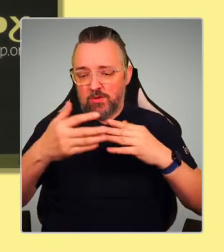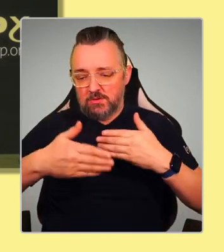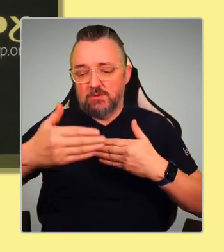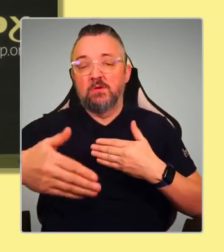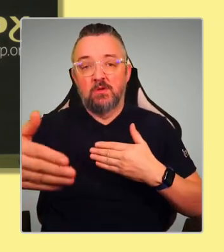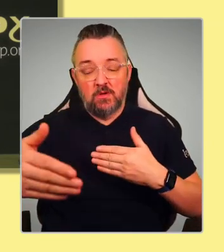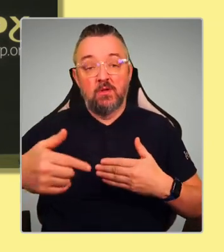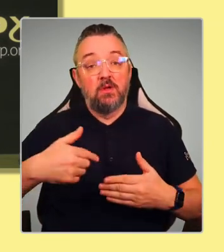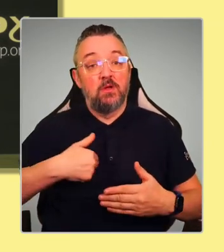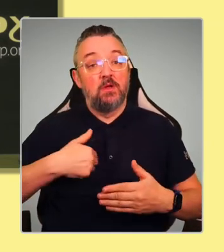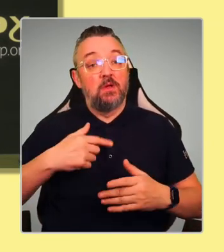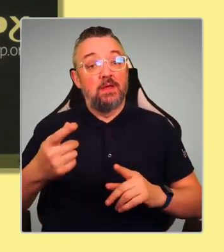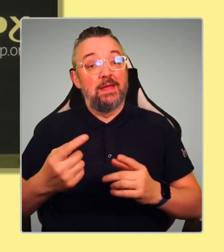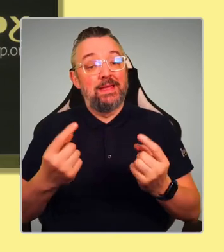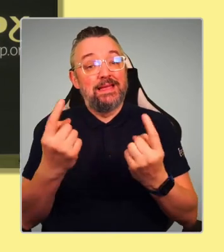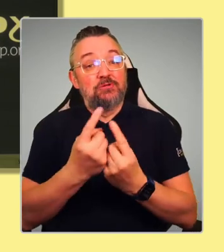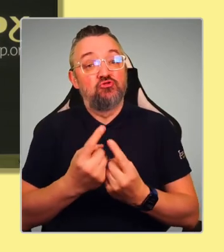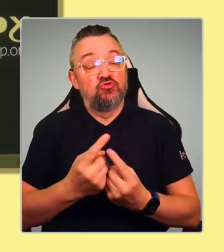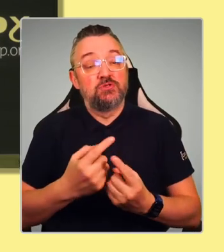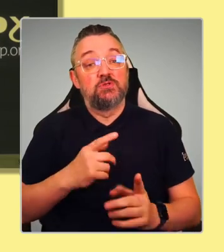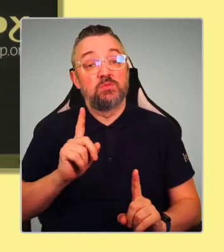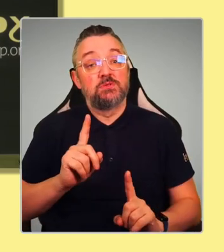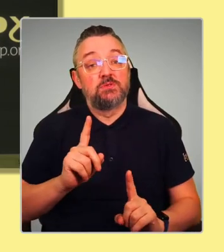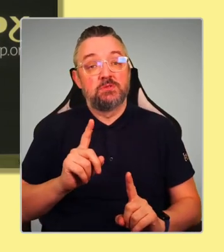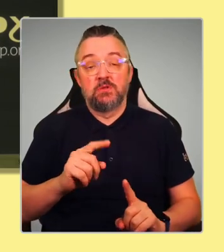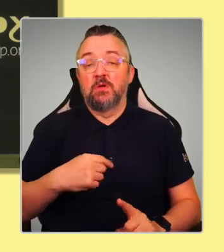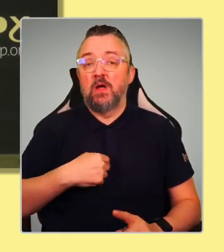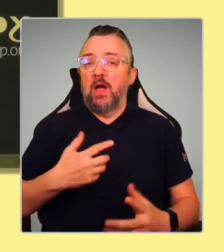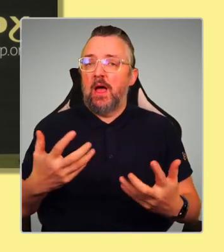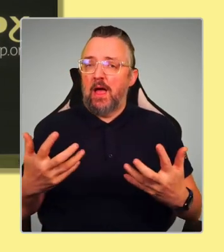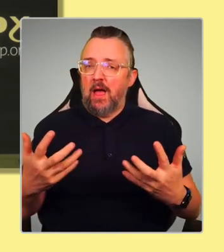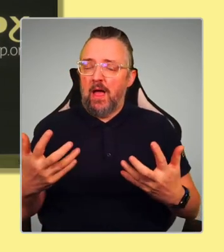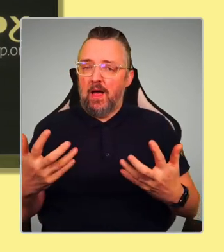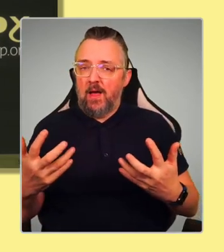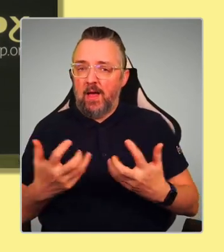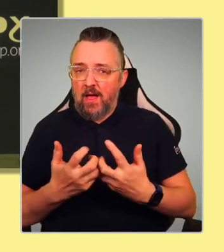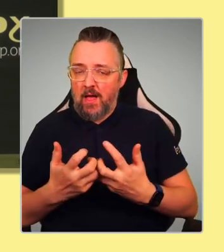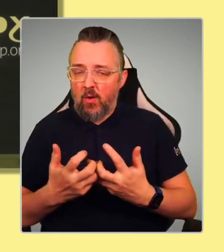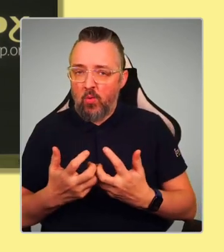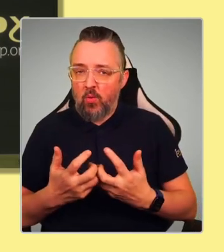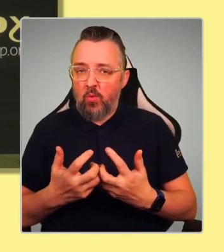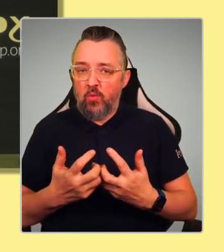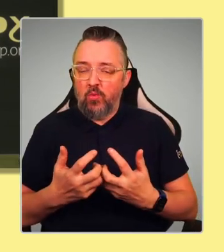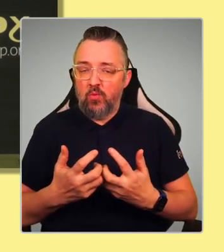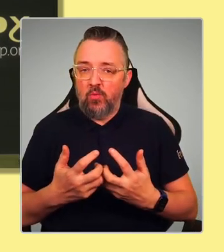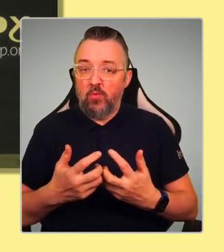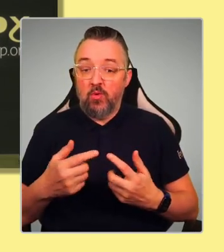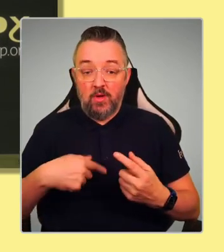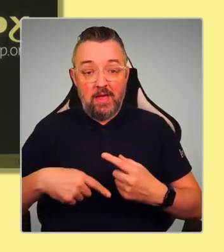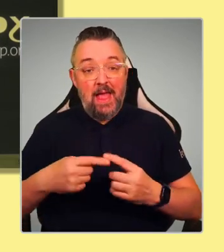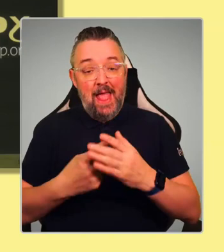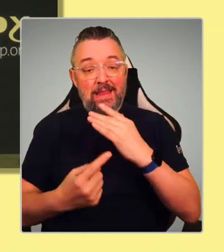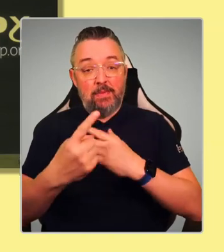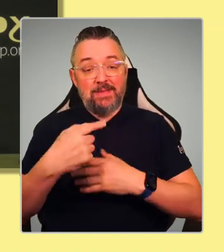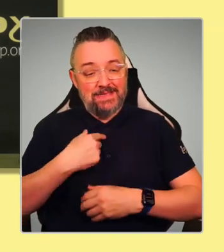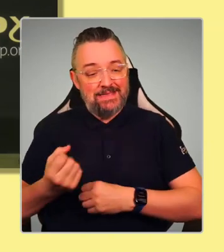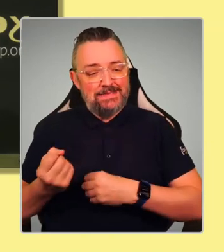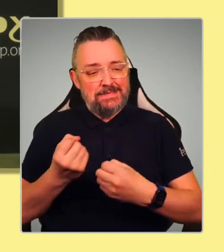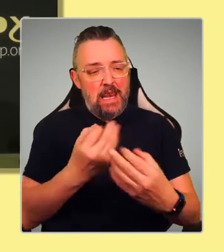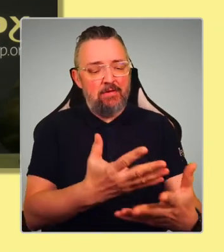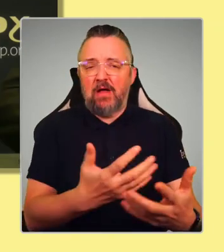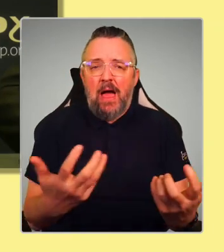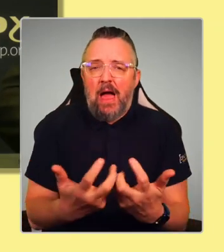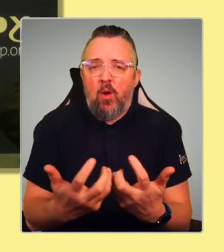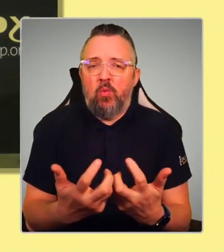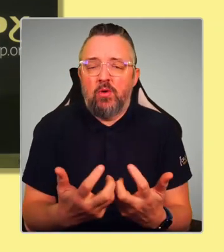are this. How do we ensure that this time we deliver independence? We don't just defend devolution, although that's important.